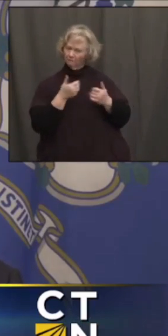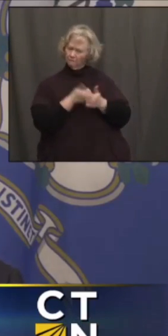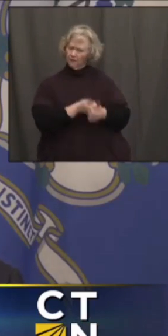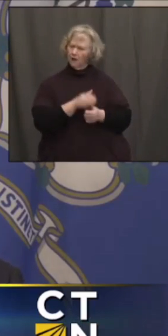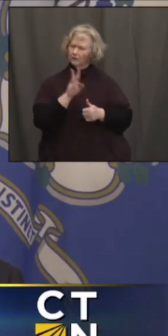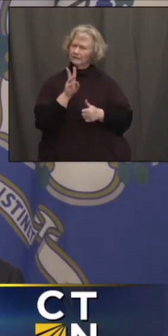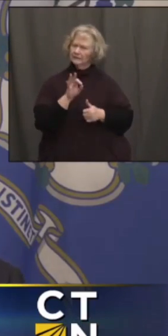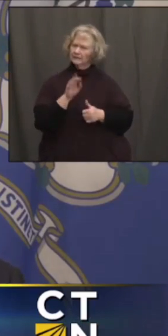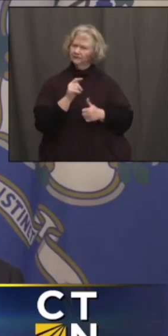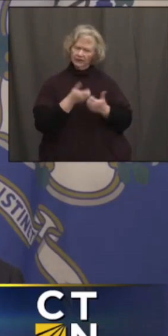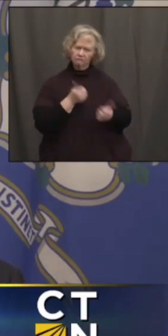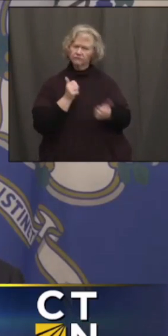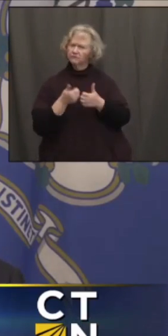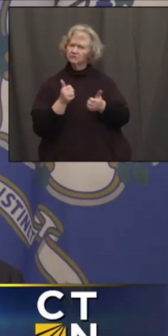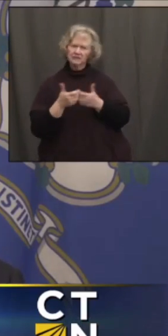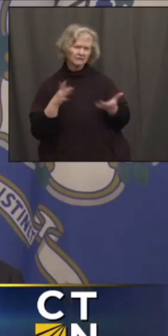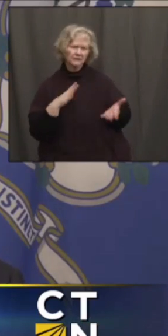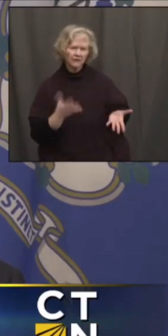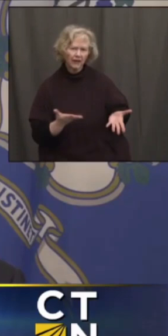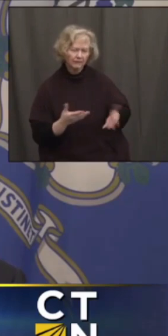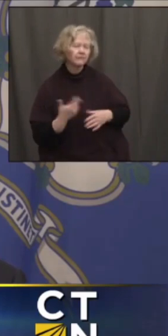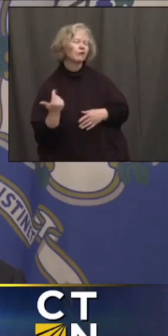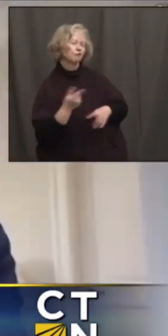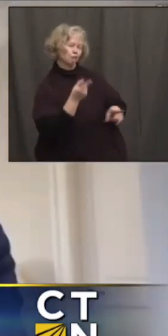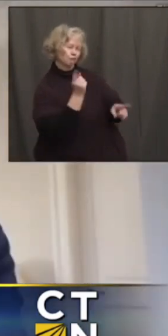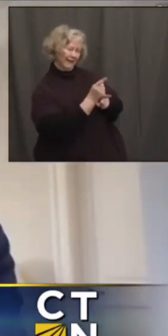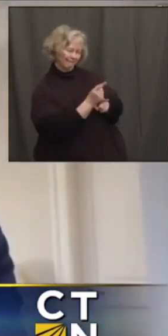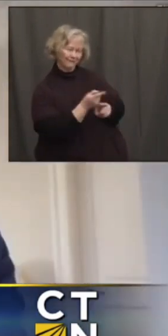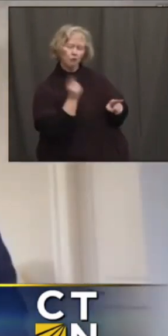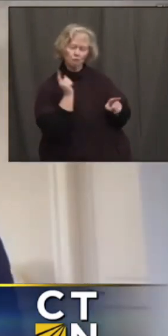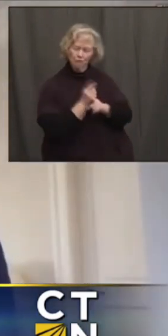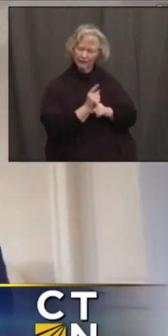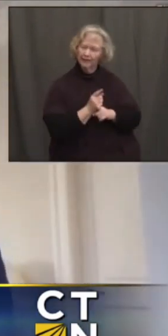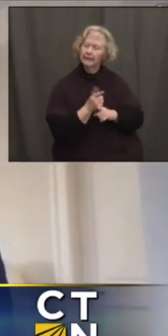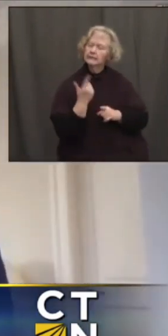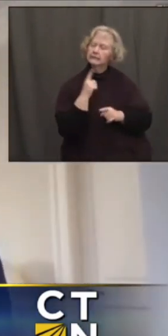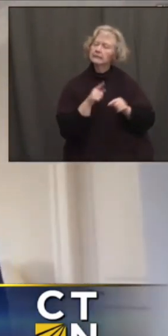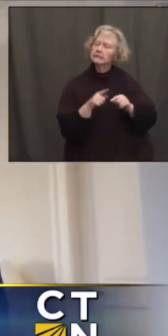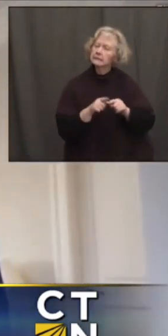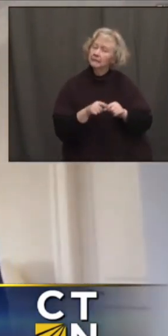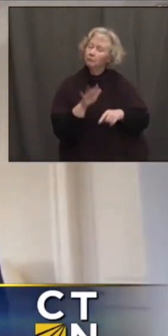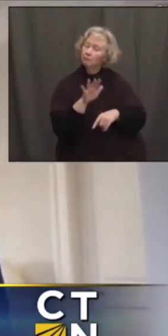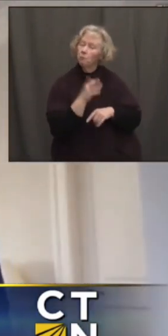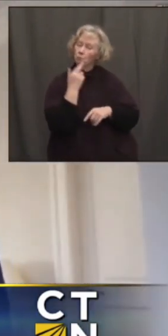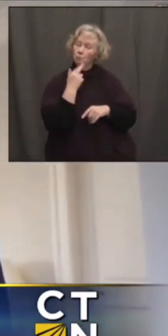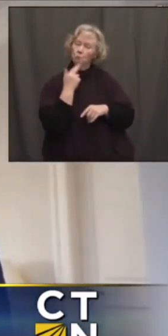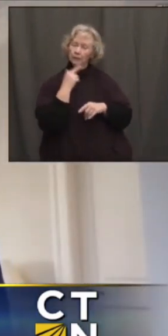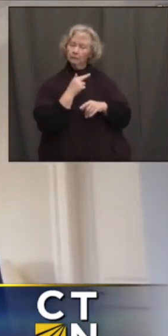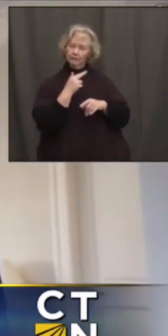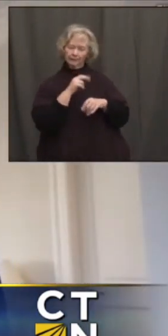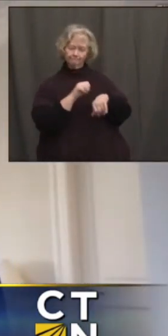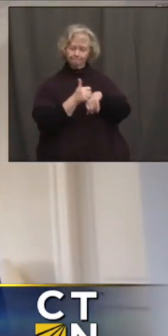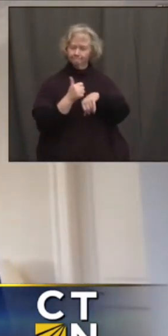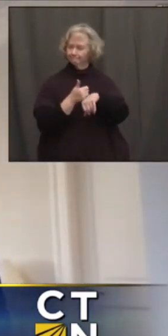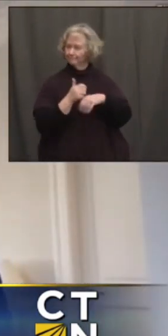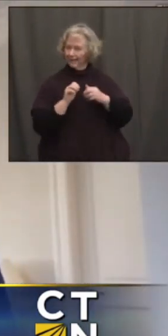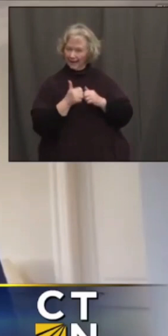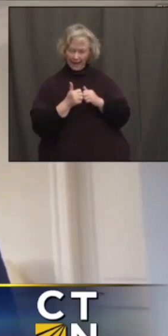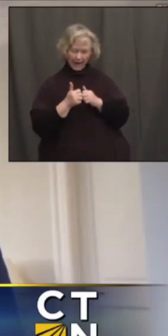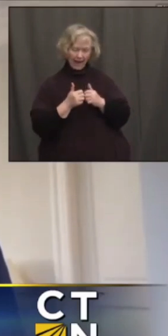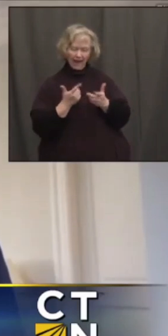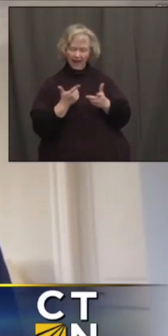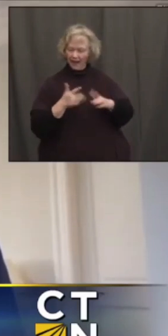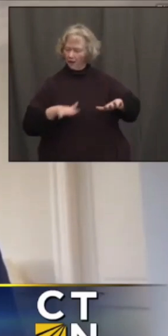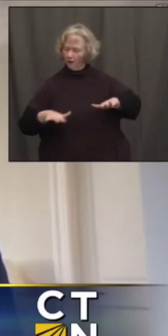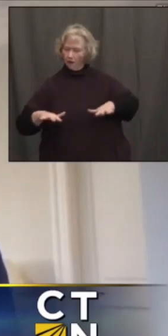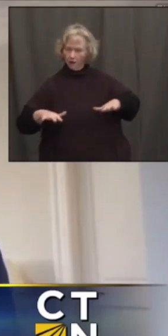spacing. David? Yeah, that's right. That's right, Governor. It all depends on how the restaurant is laid out in terms of their physical